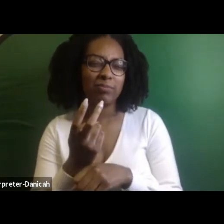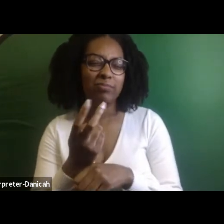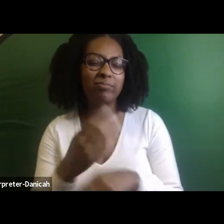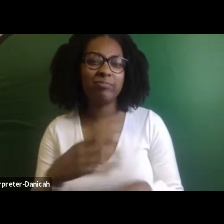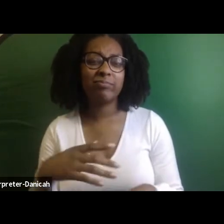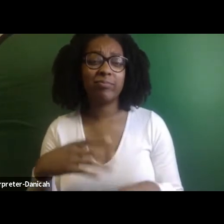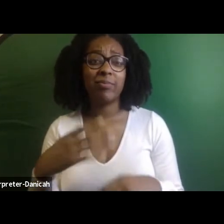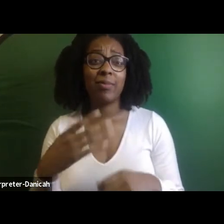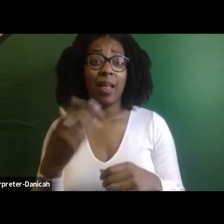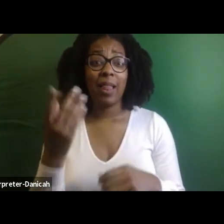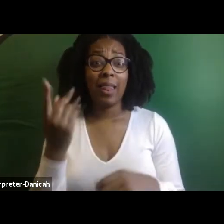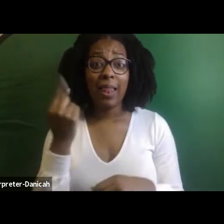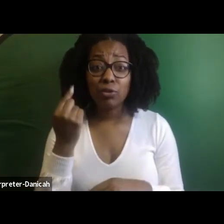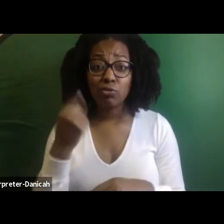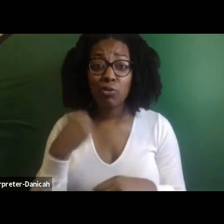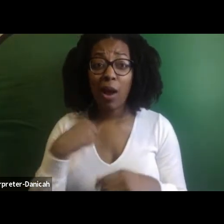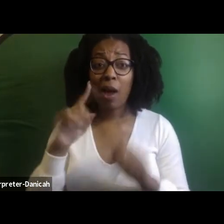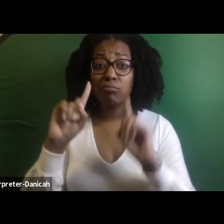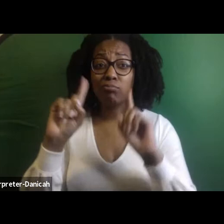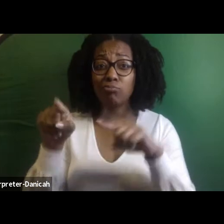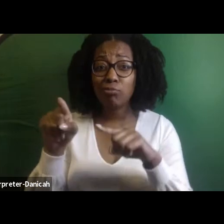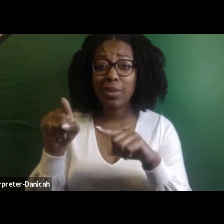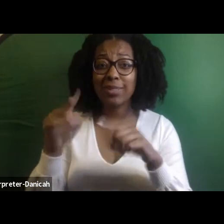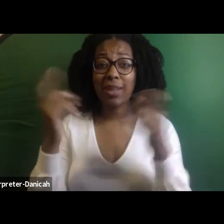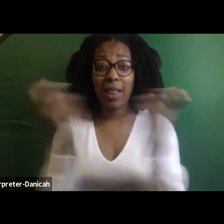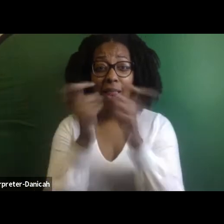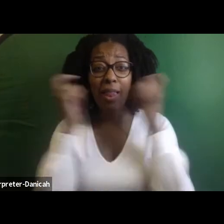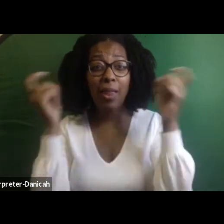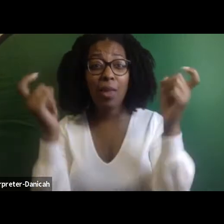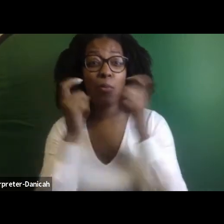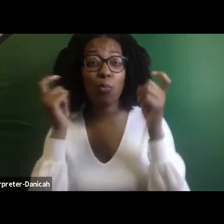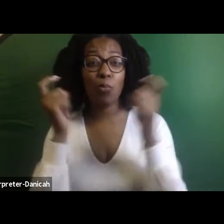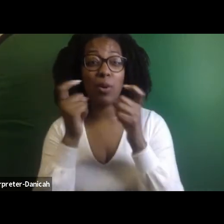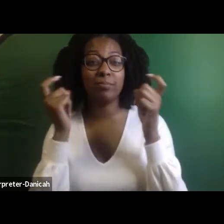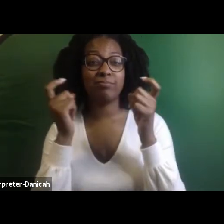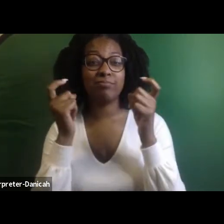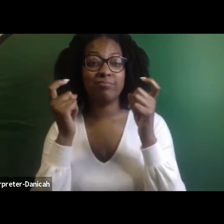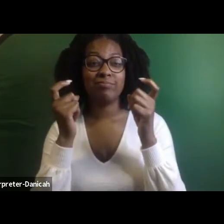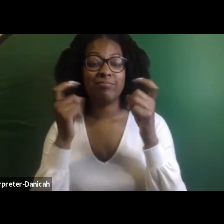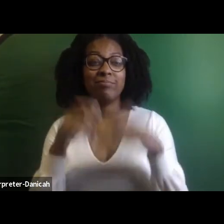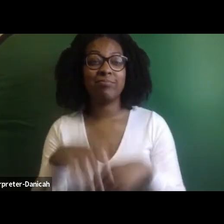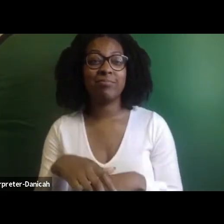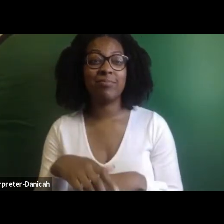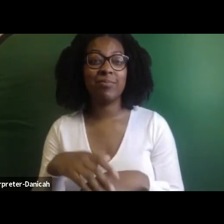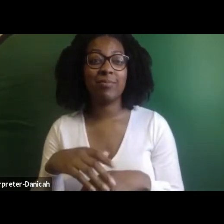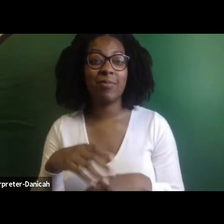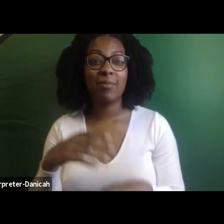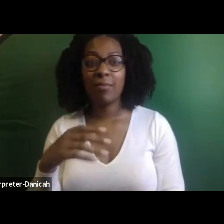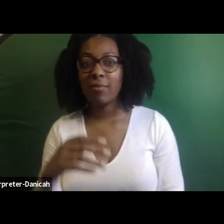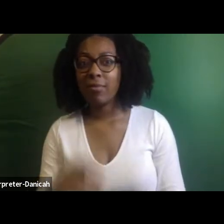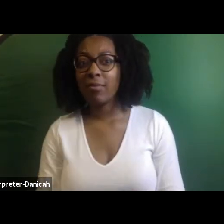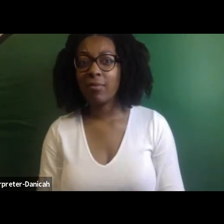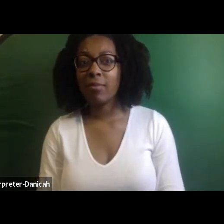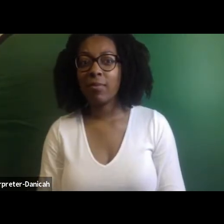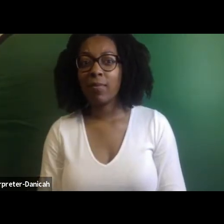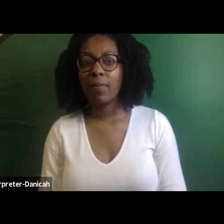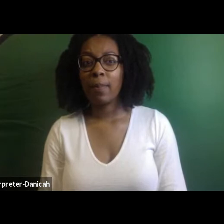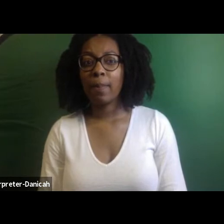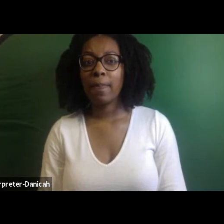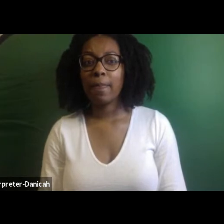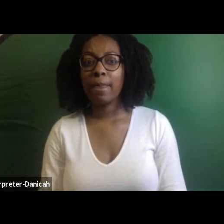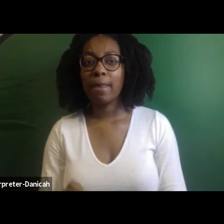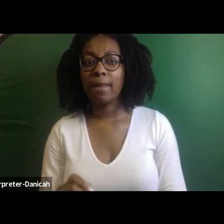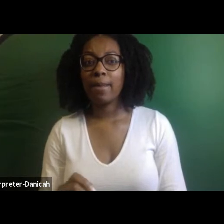anniversary, which was really fun and dance batty moves again. Honey, batty moves is in my body like never before. Like I thought it's not